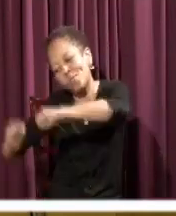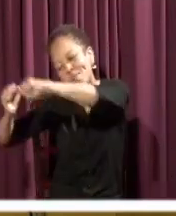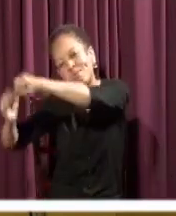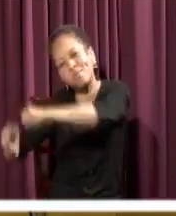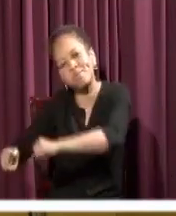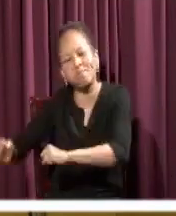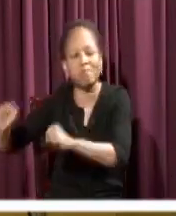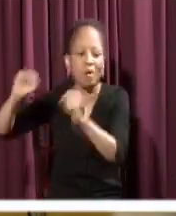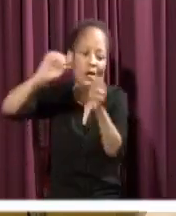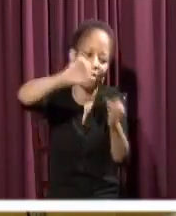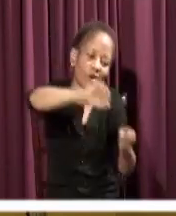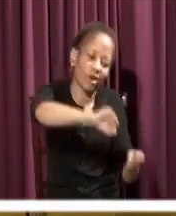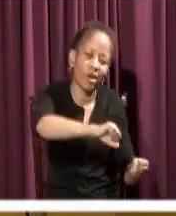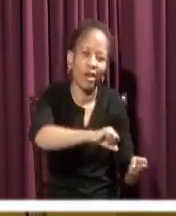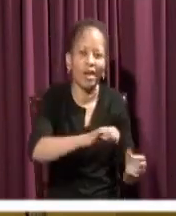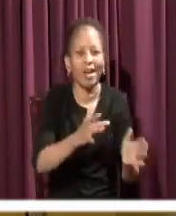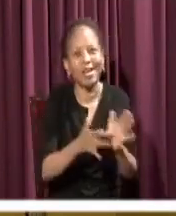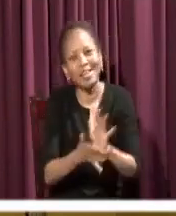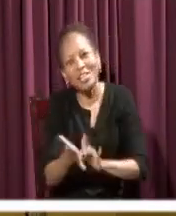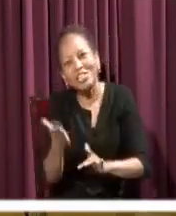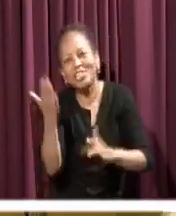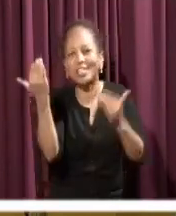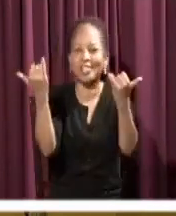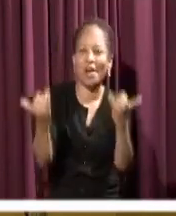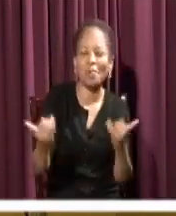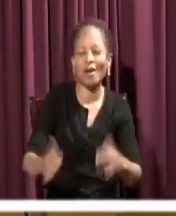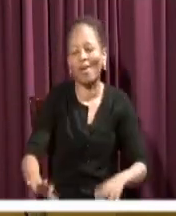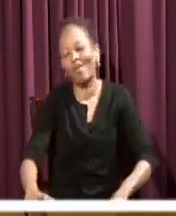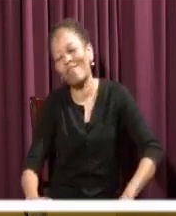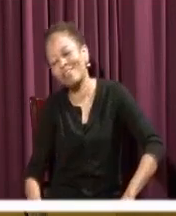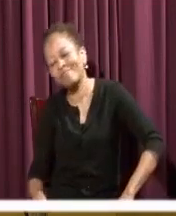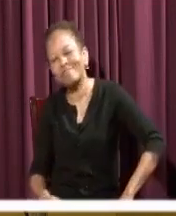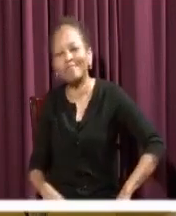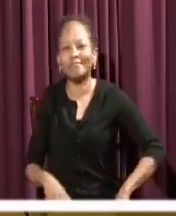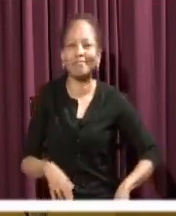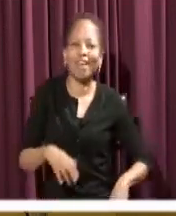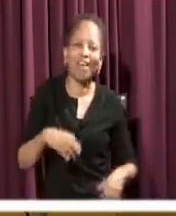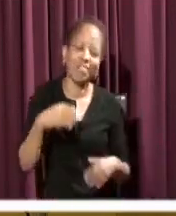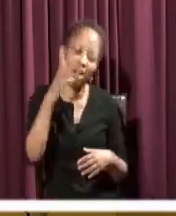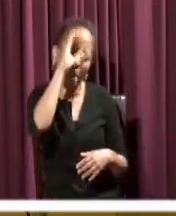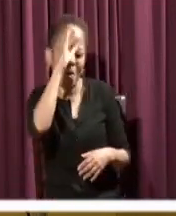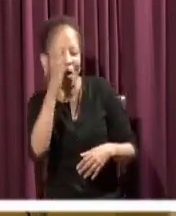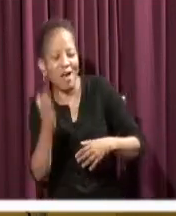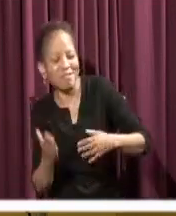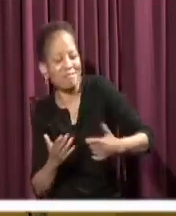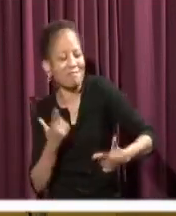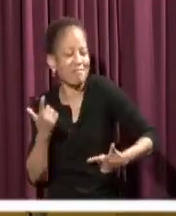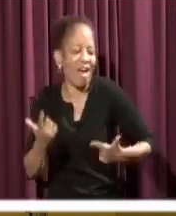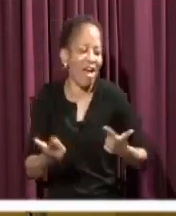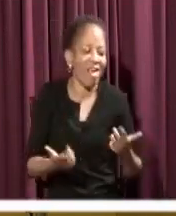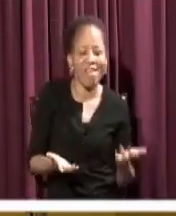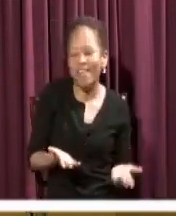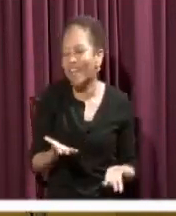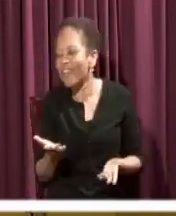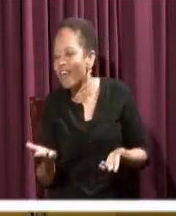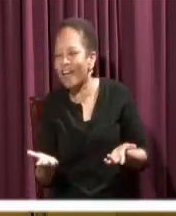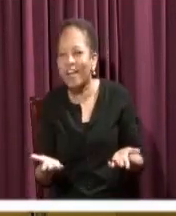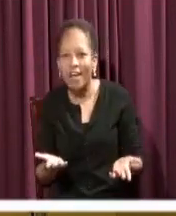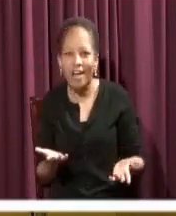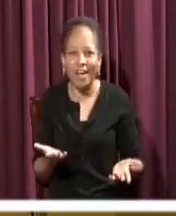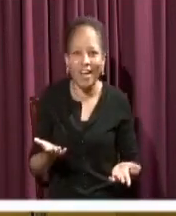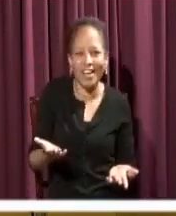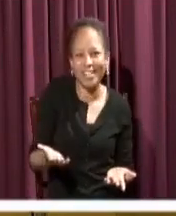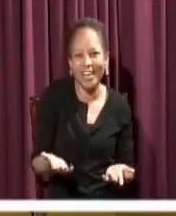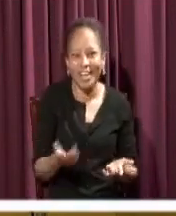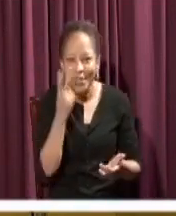Jesus kind of just kind of saunters with a saga boy walk. Across the ocean. Unperturbed by every... You can see